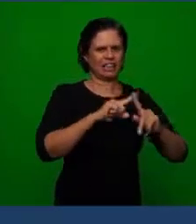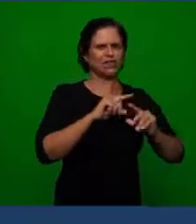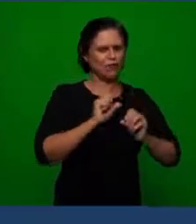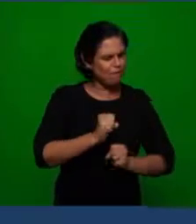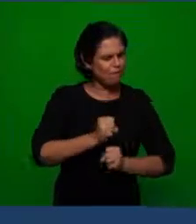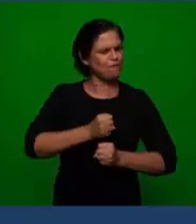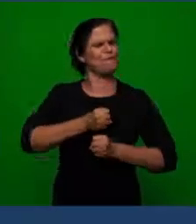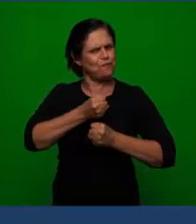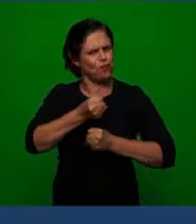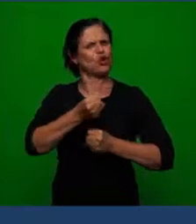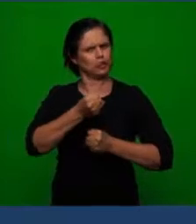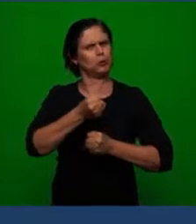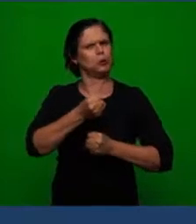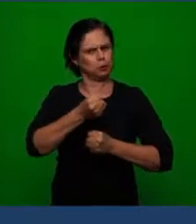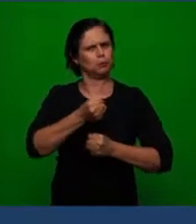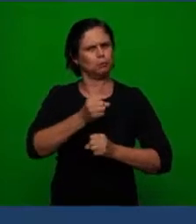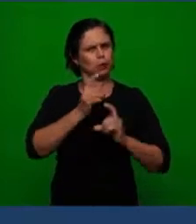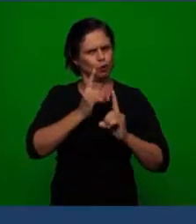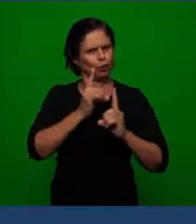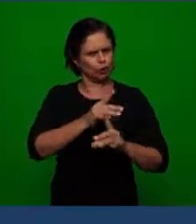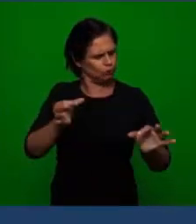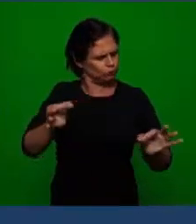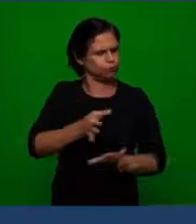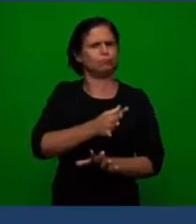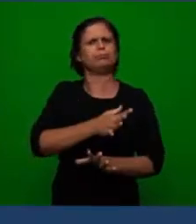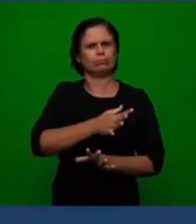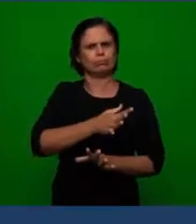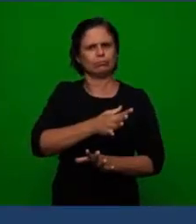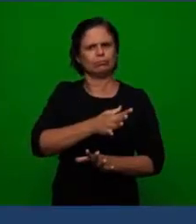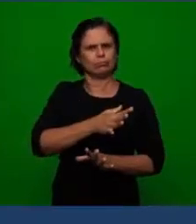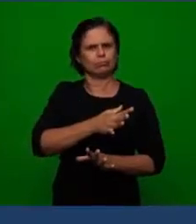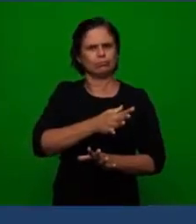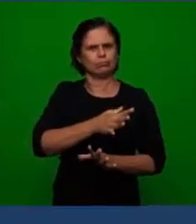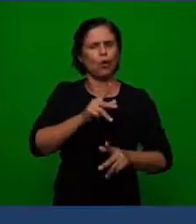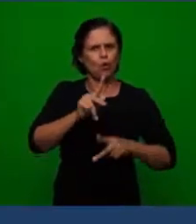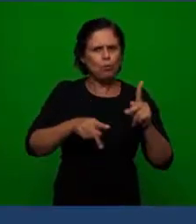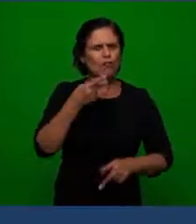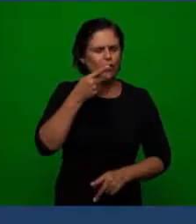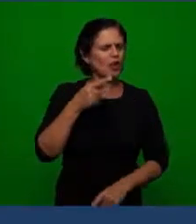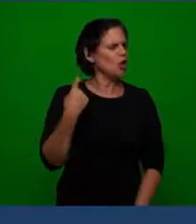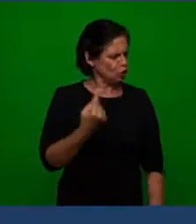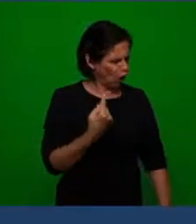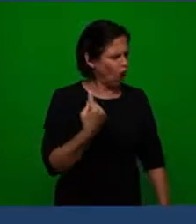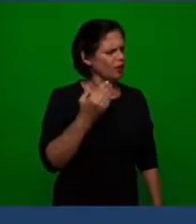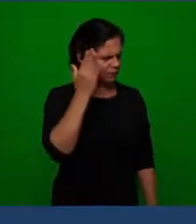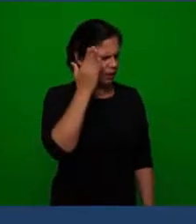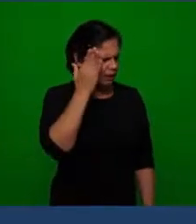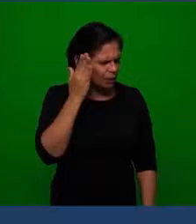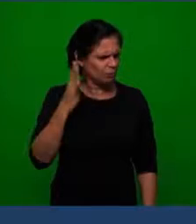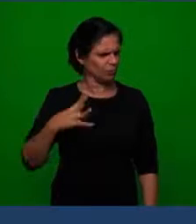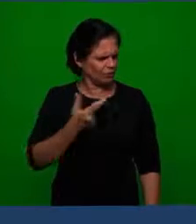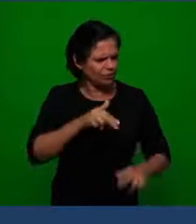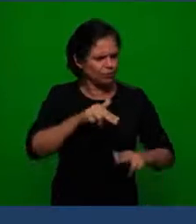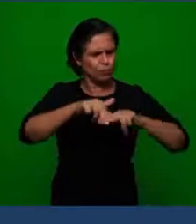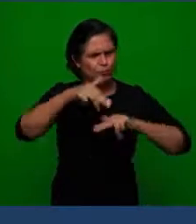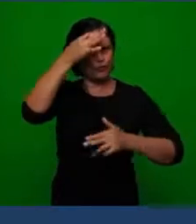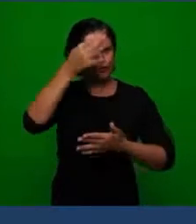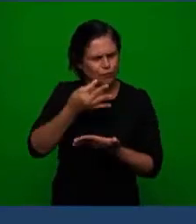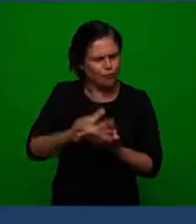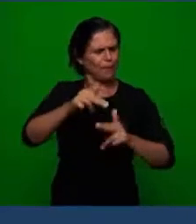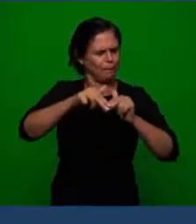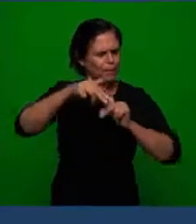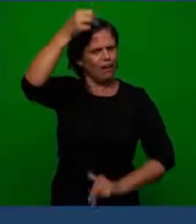and the church consolidated the doctrine so we understand that salvation is through faith